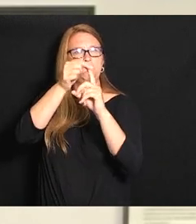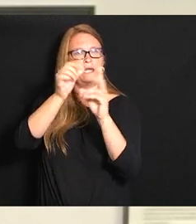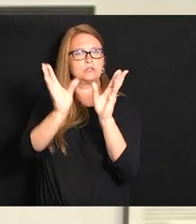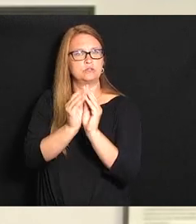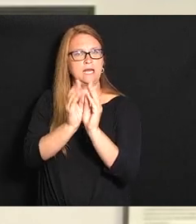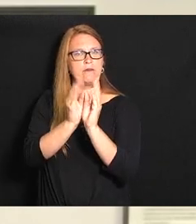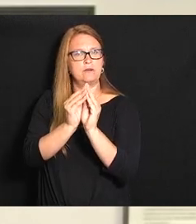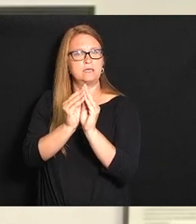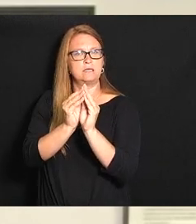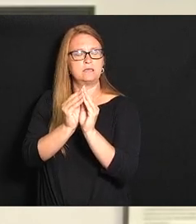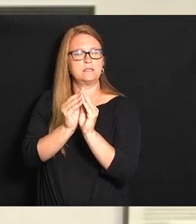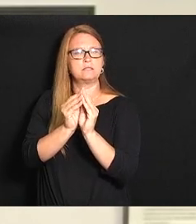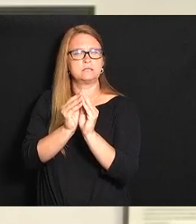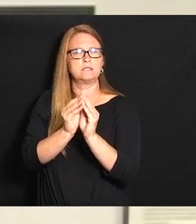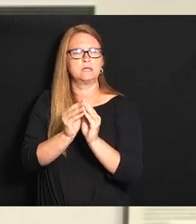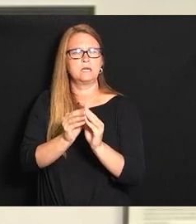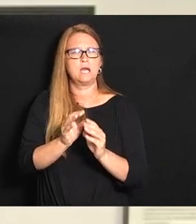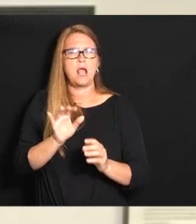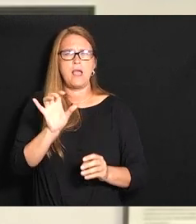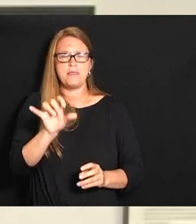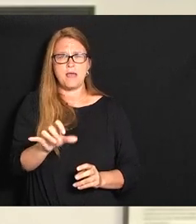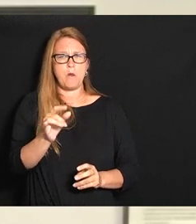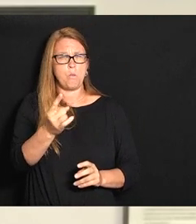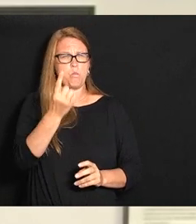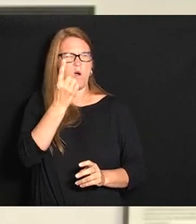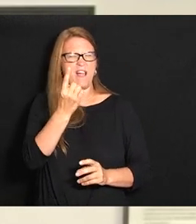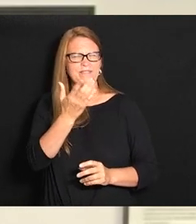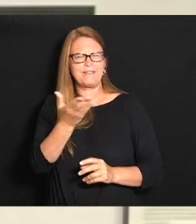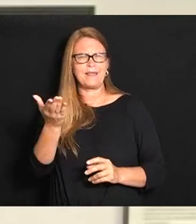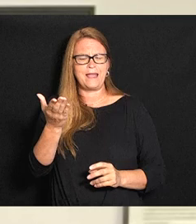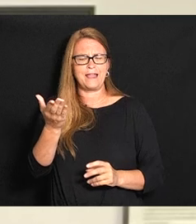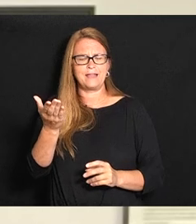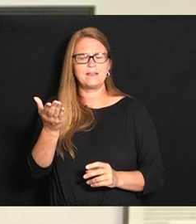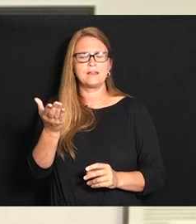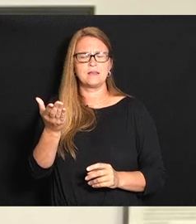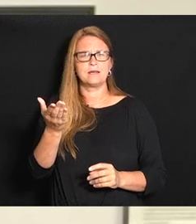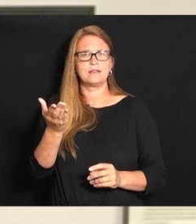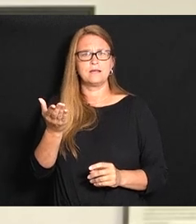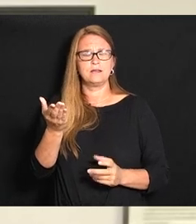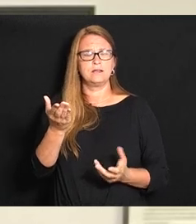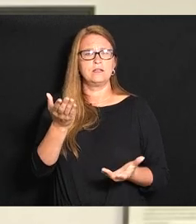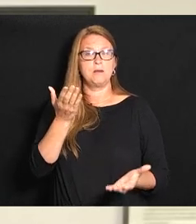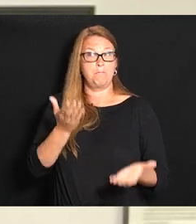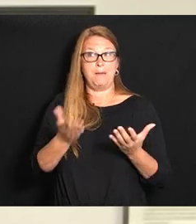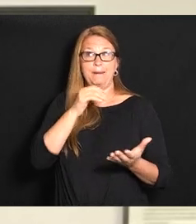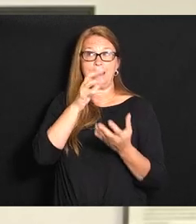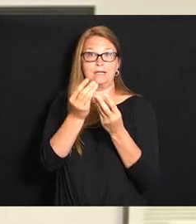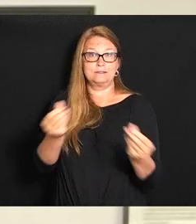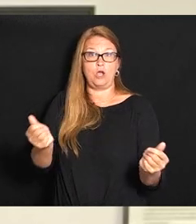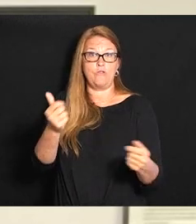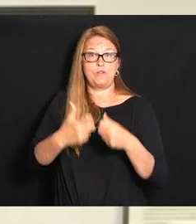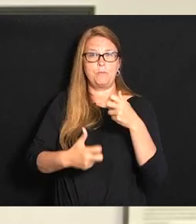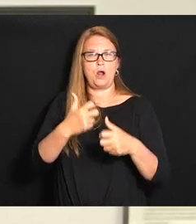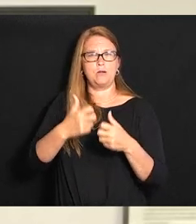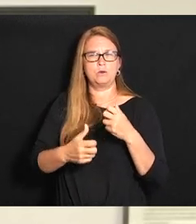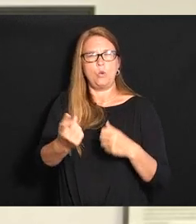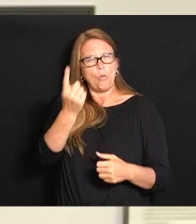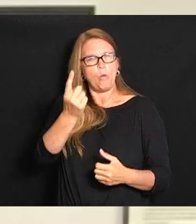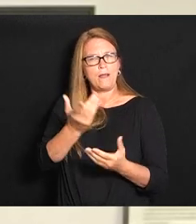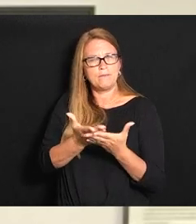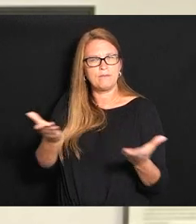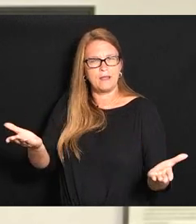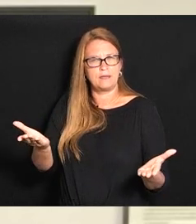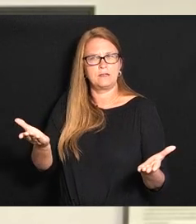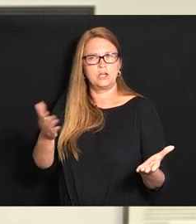lawmakers in is there one thing and obviously wouldn't solve the problem or just be one small thing but is there one thing